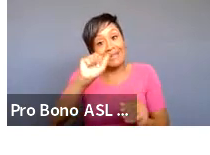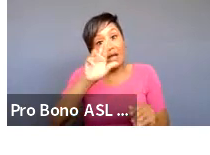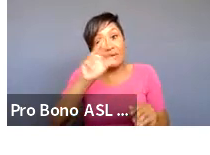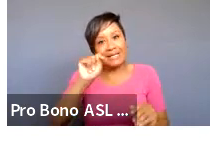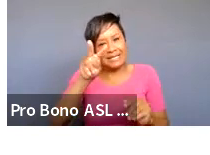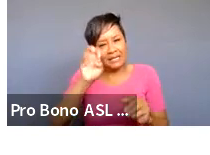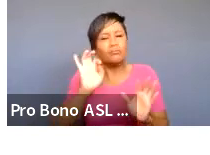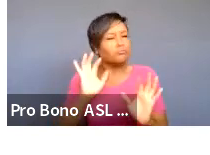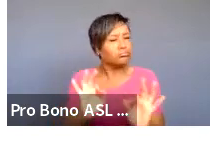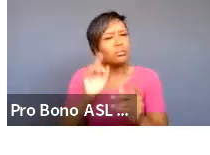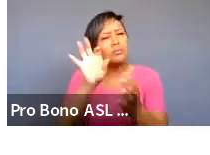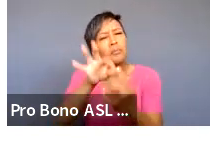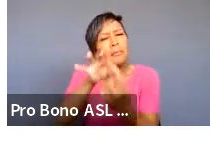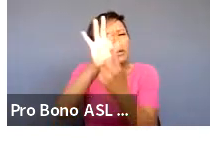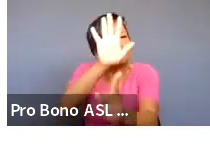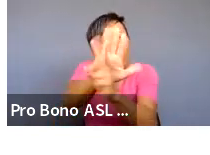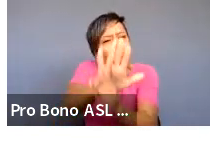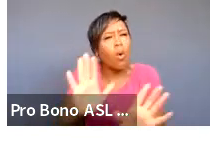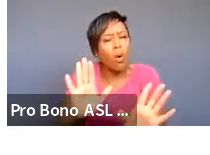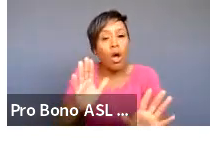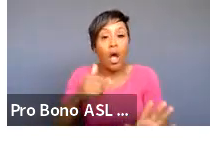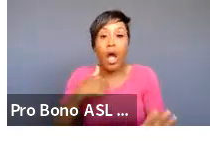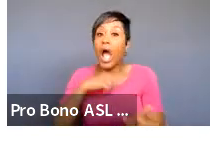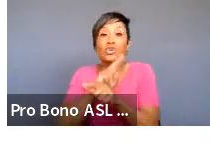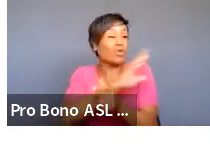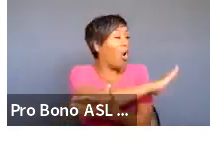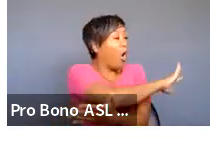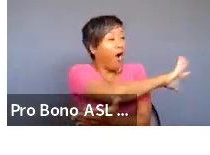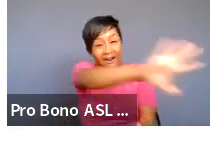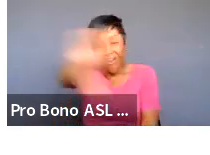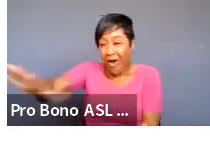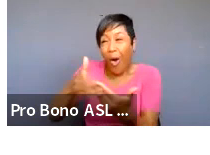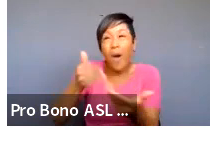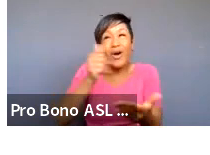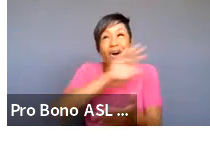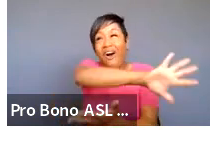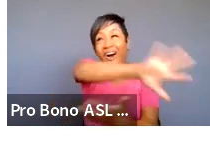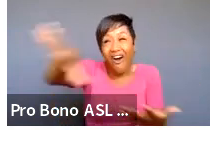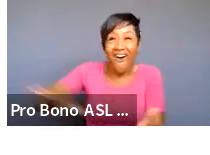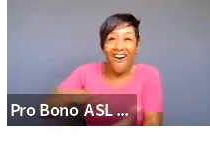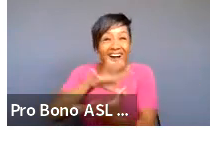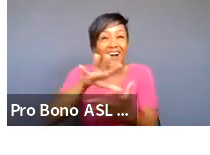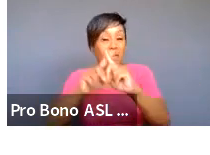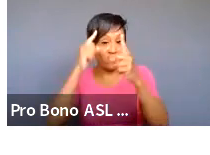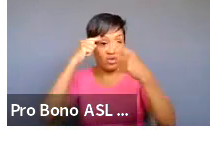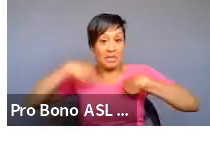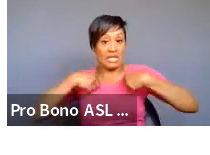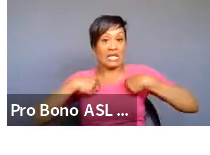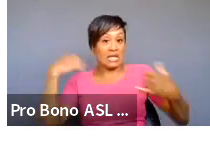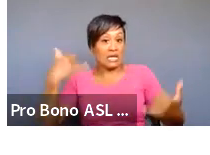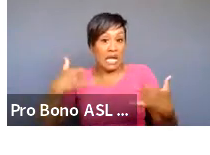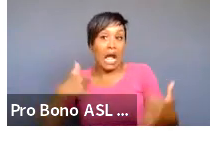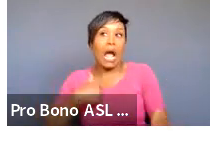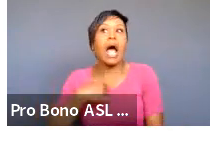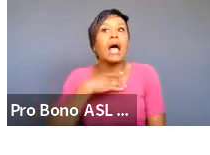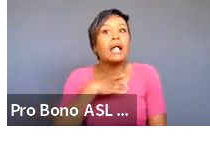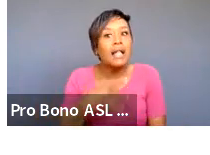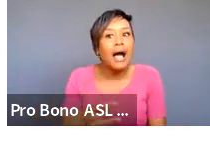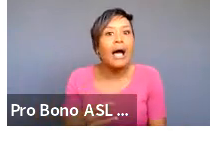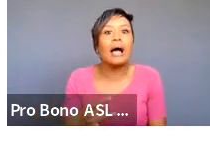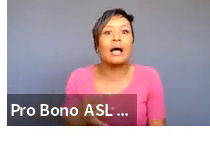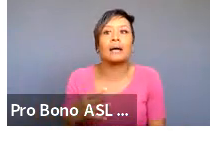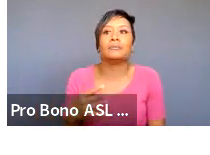unique to you i use almost all of these things um but for me right now i've i i like to